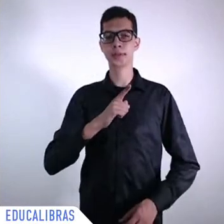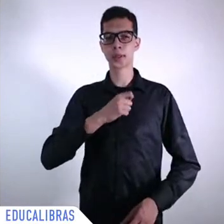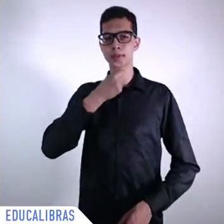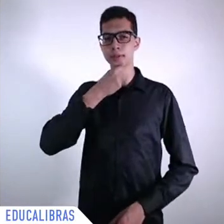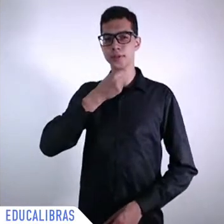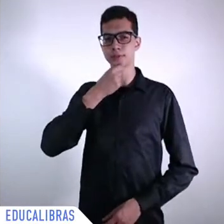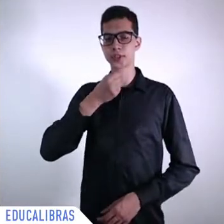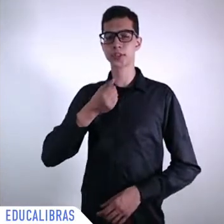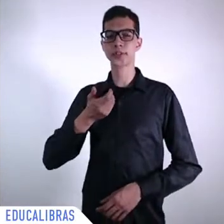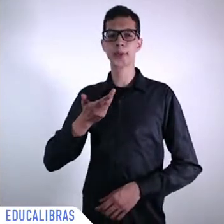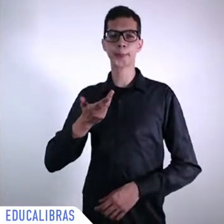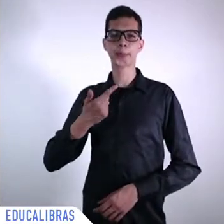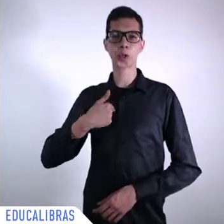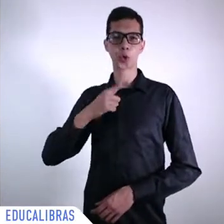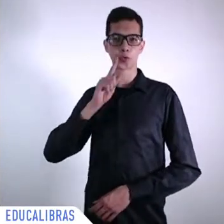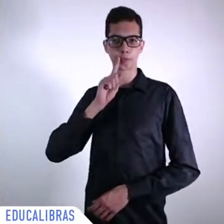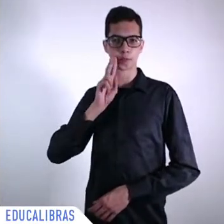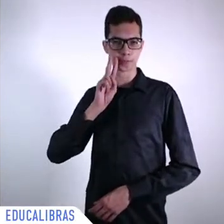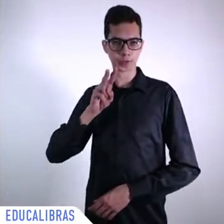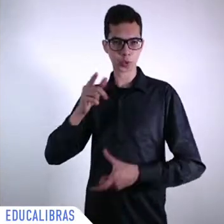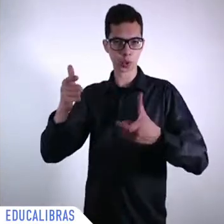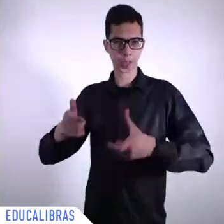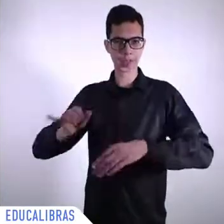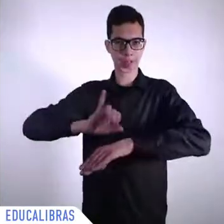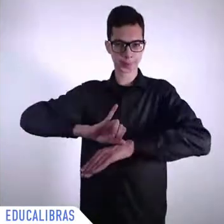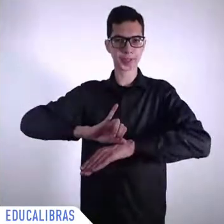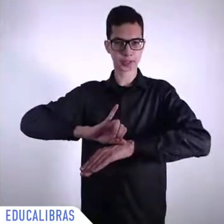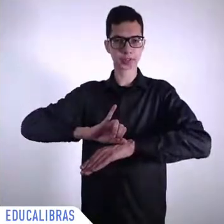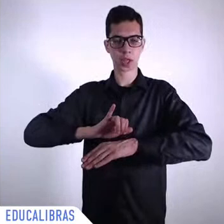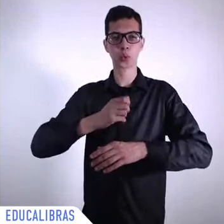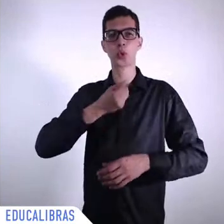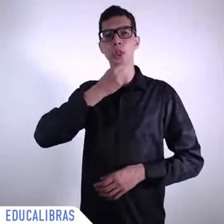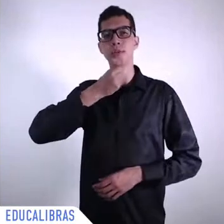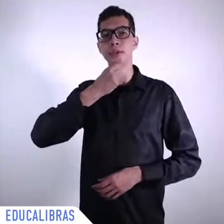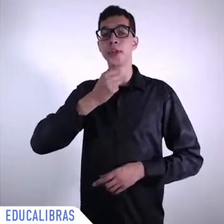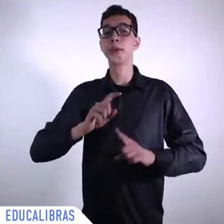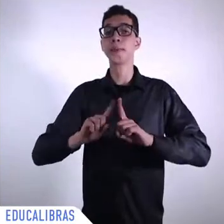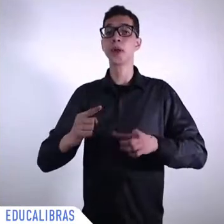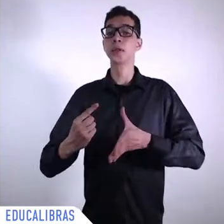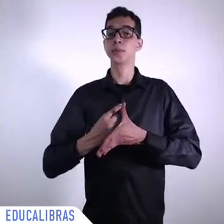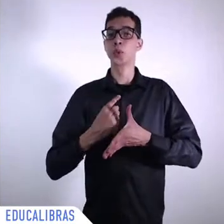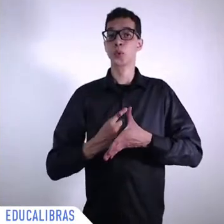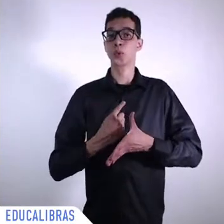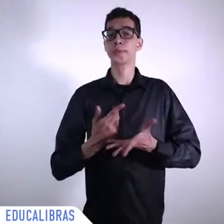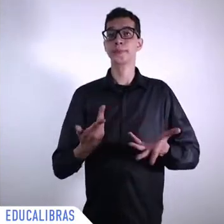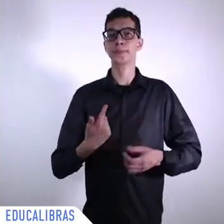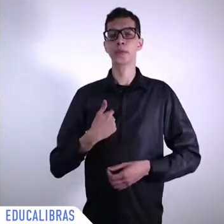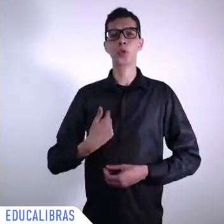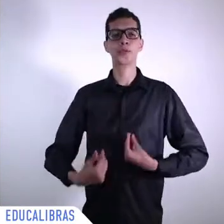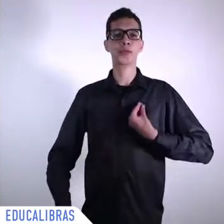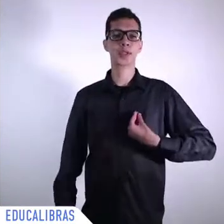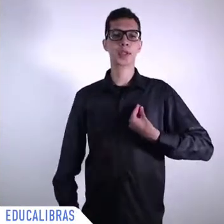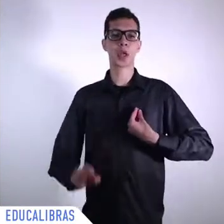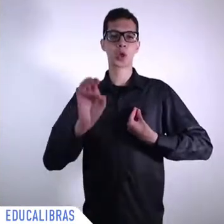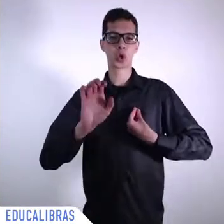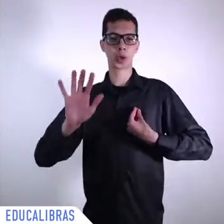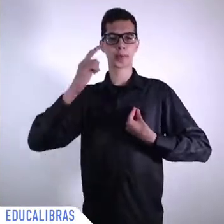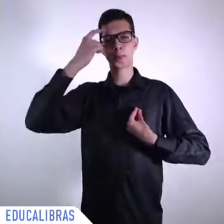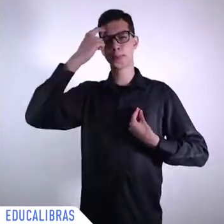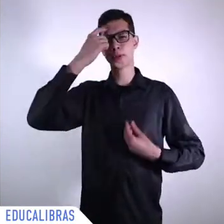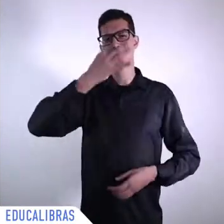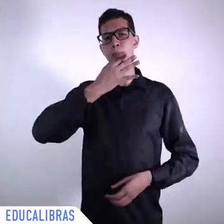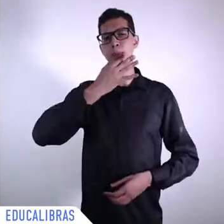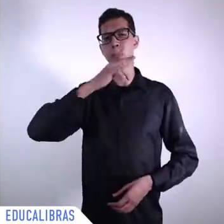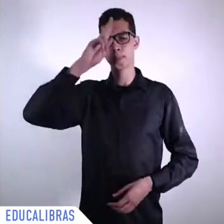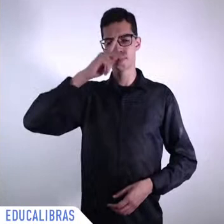asking me what did I think about Trump but I think they were mainly concerned the effects of